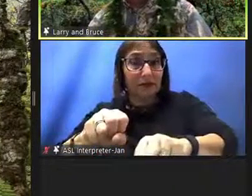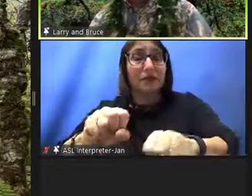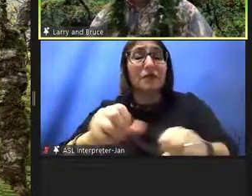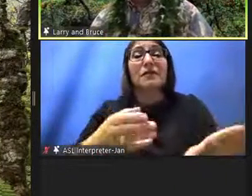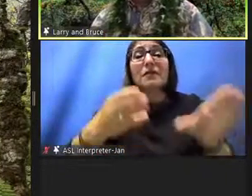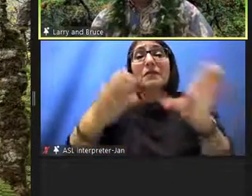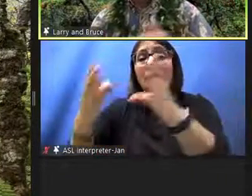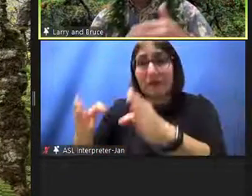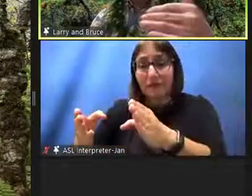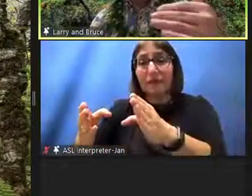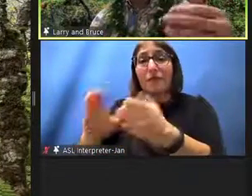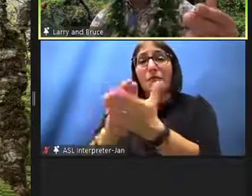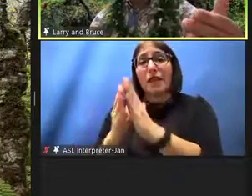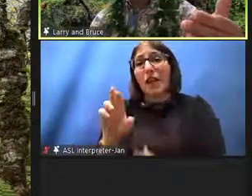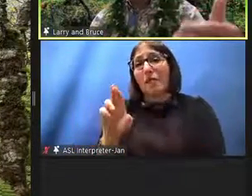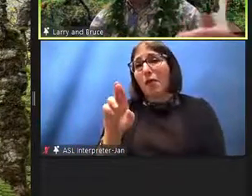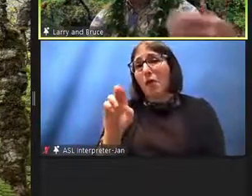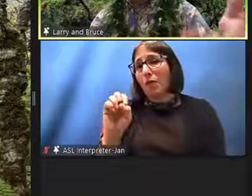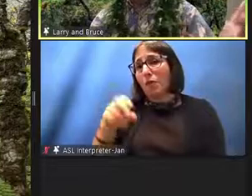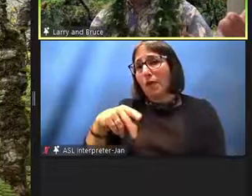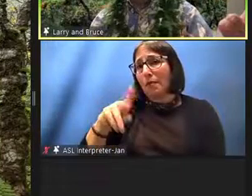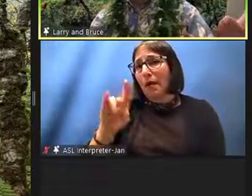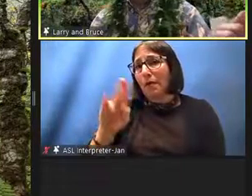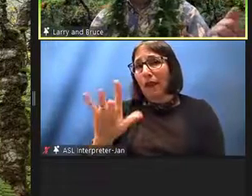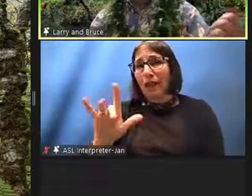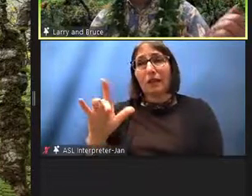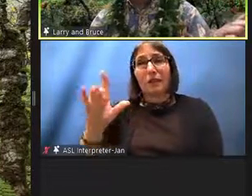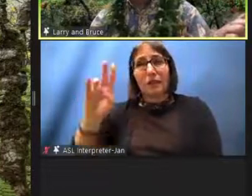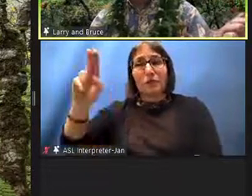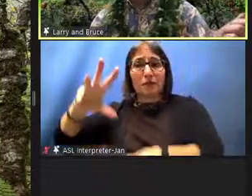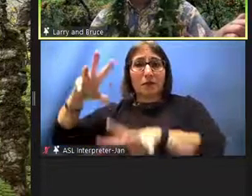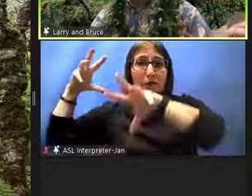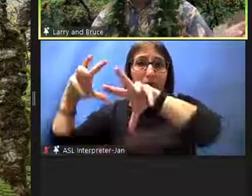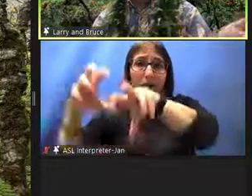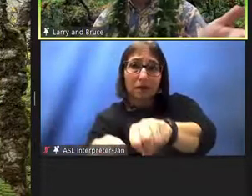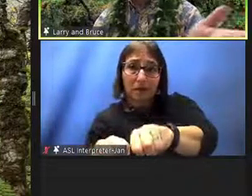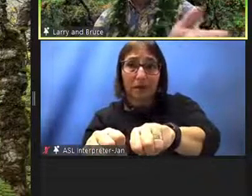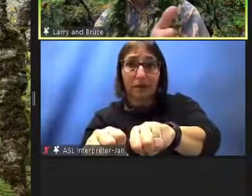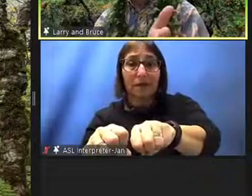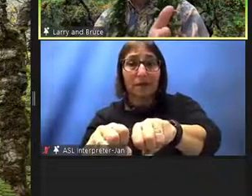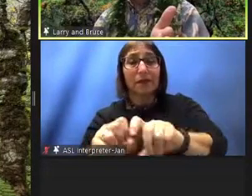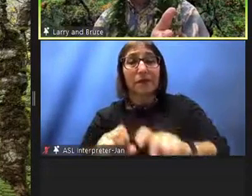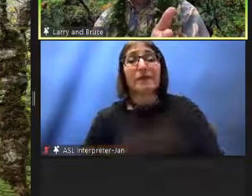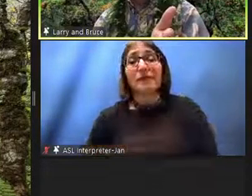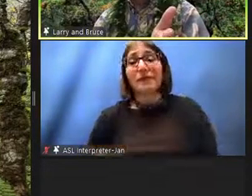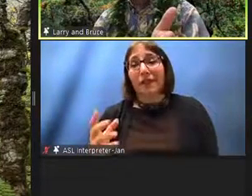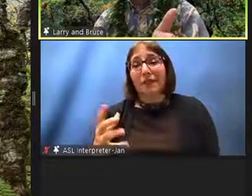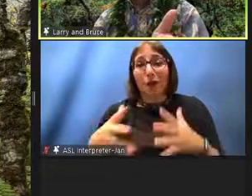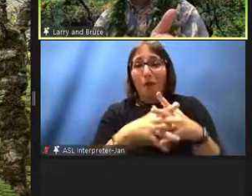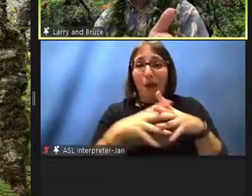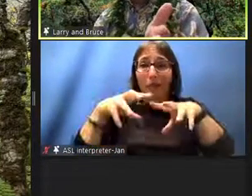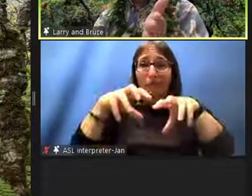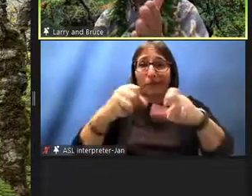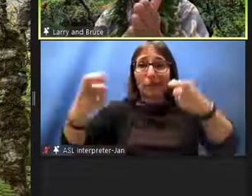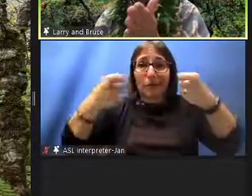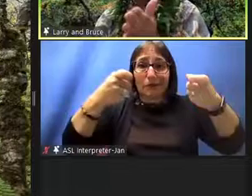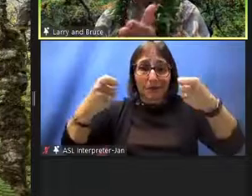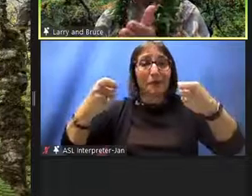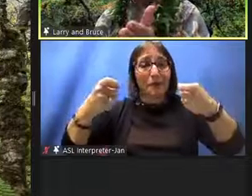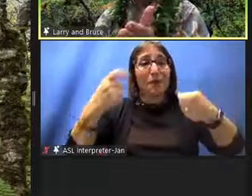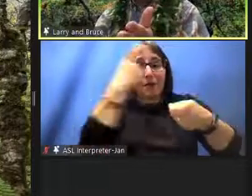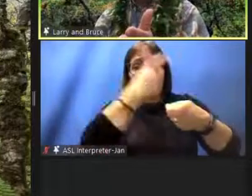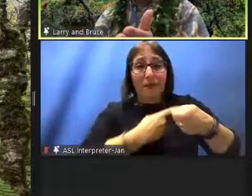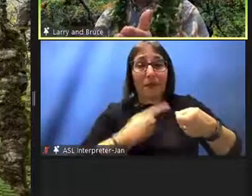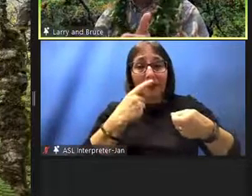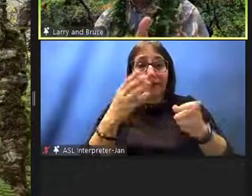uh we were overthrown by the united states of america of course america took over hawaii and then